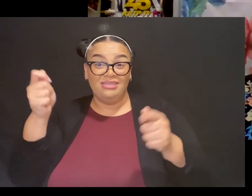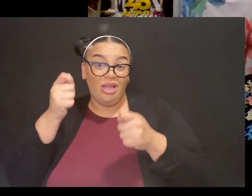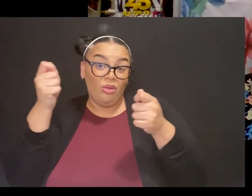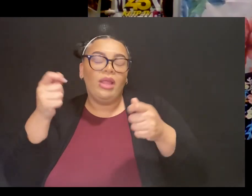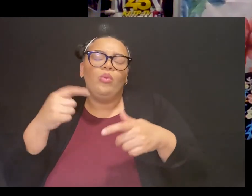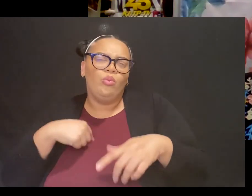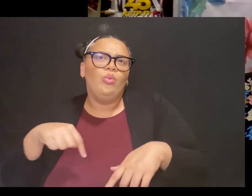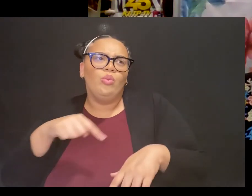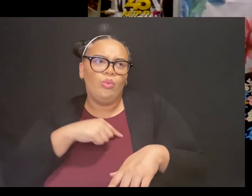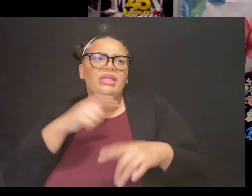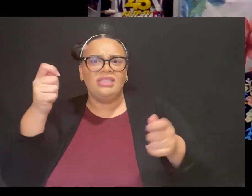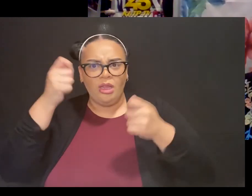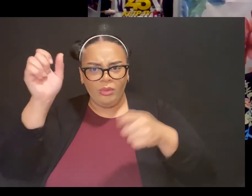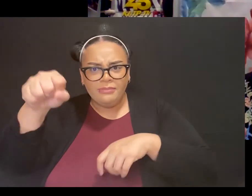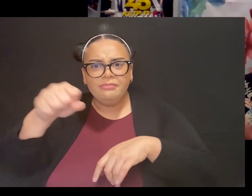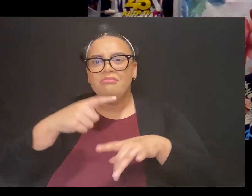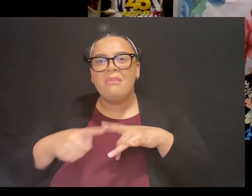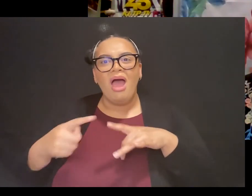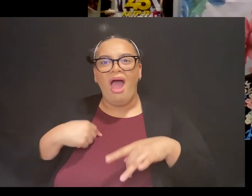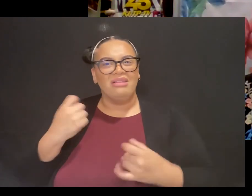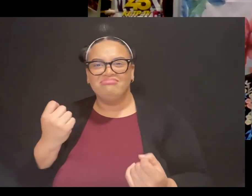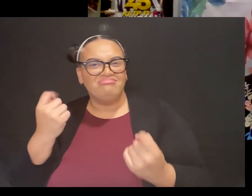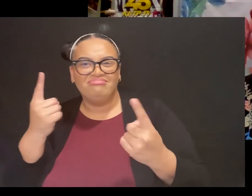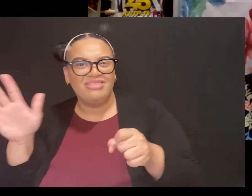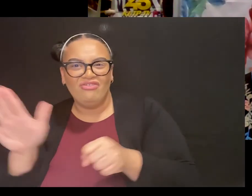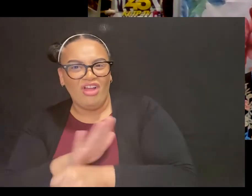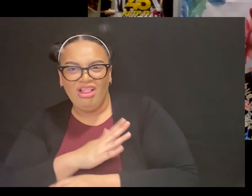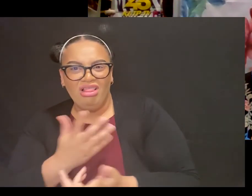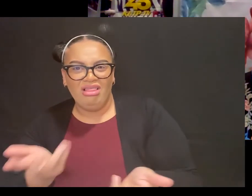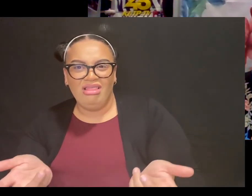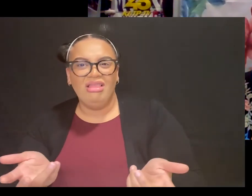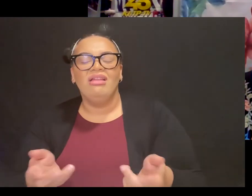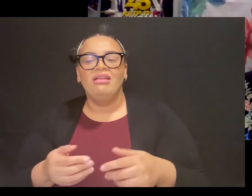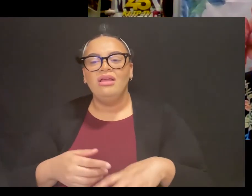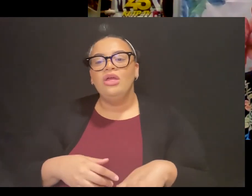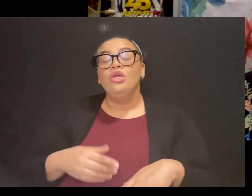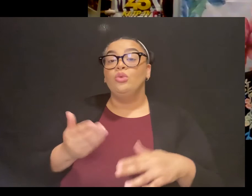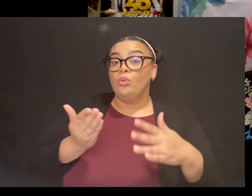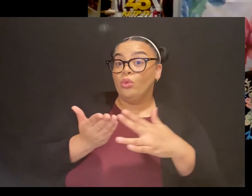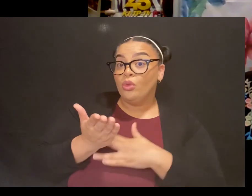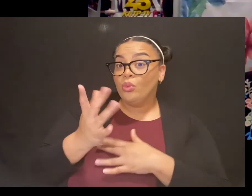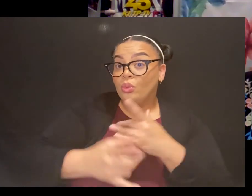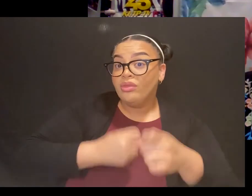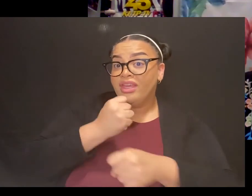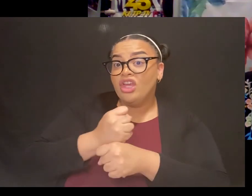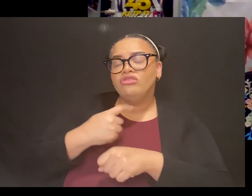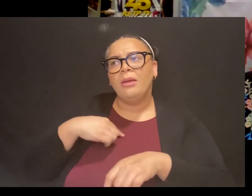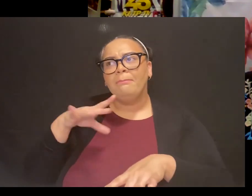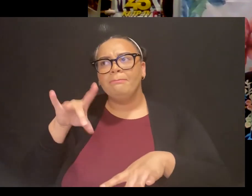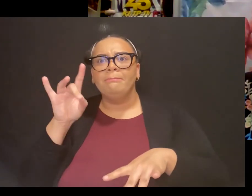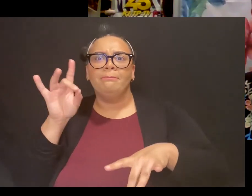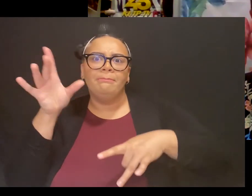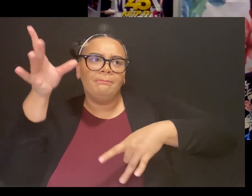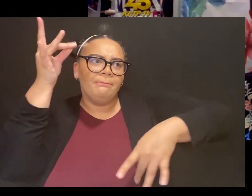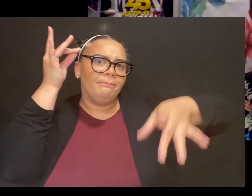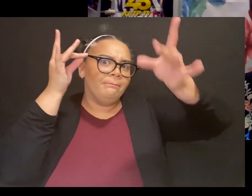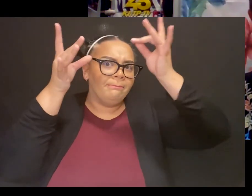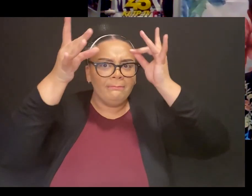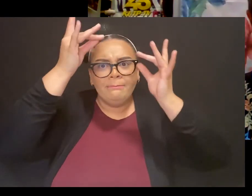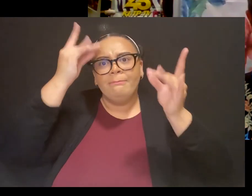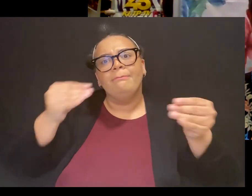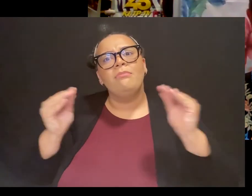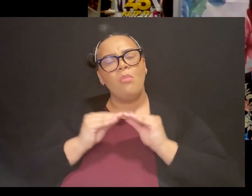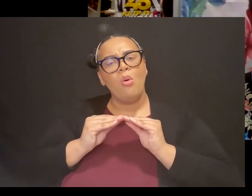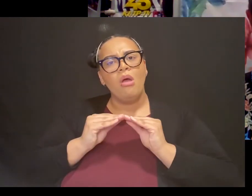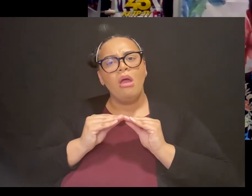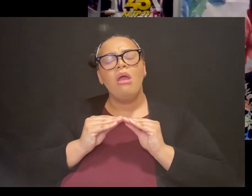Mayo? So through the years, I picked up a little bit more, a little bit more information. The Mexican Independence Holiday, Fiesta